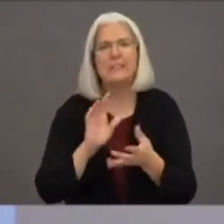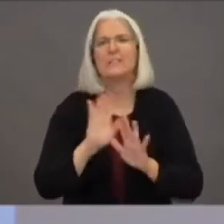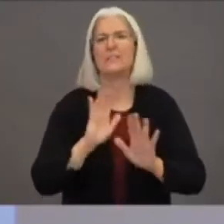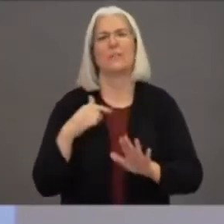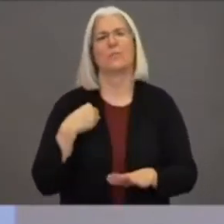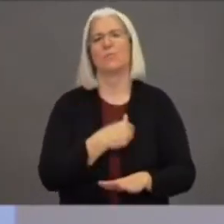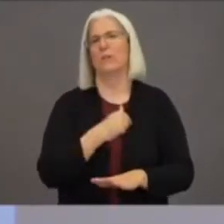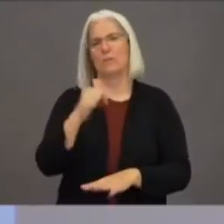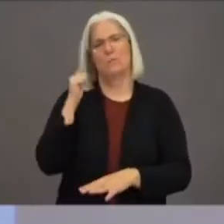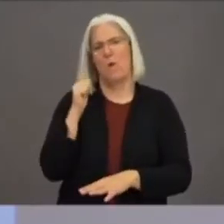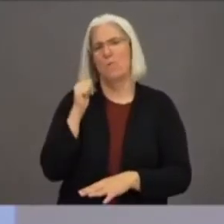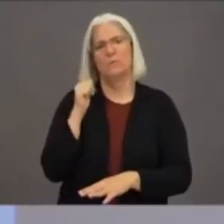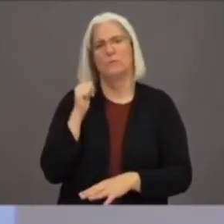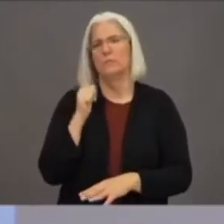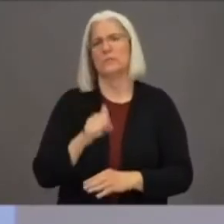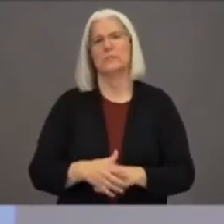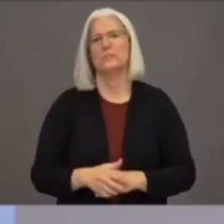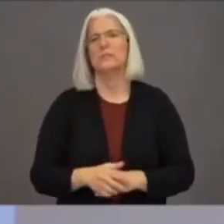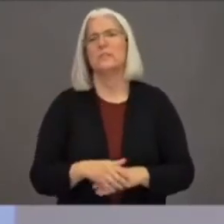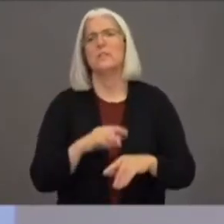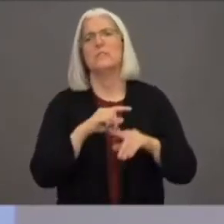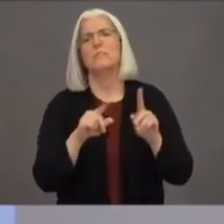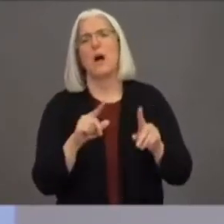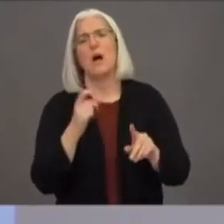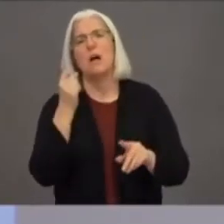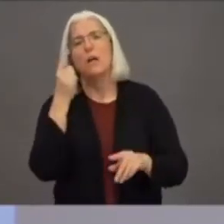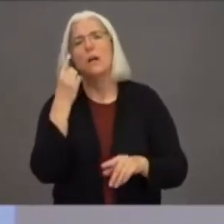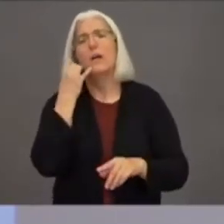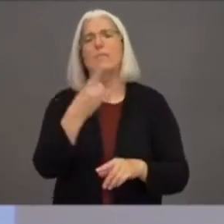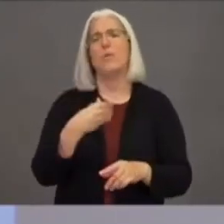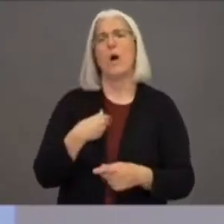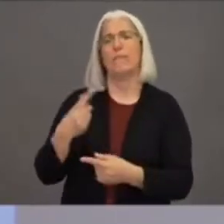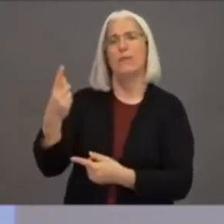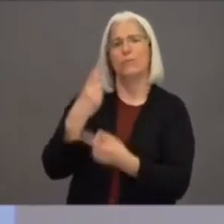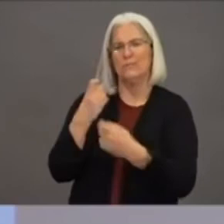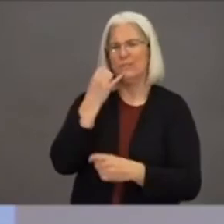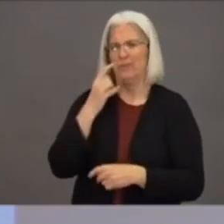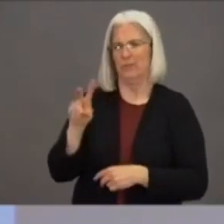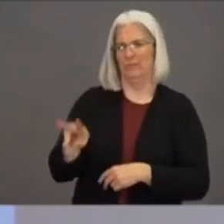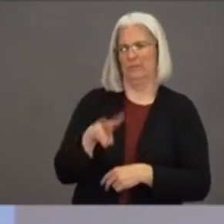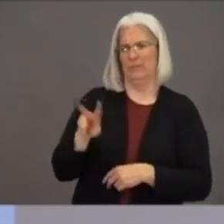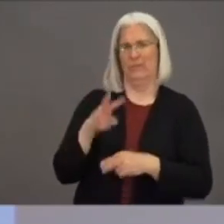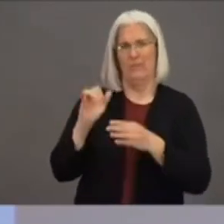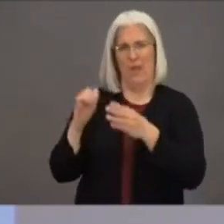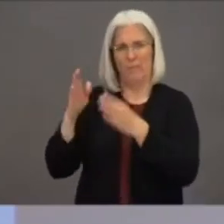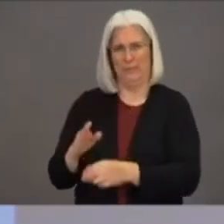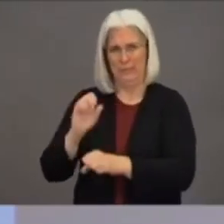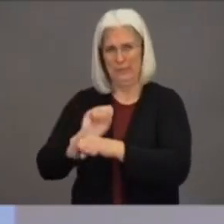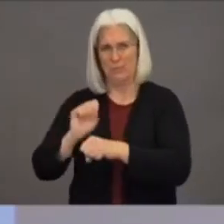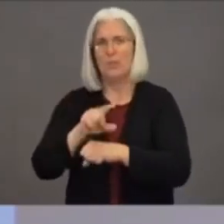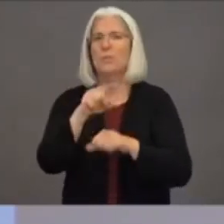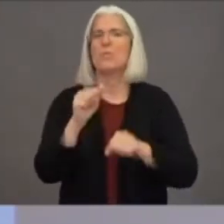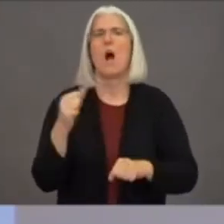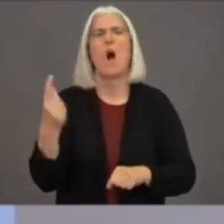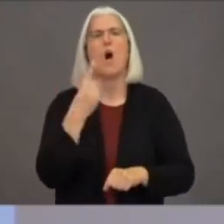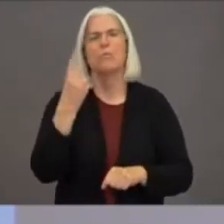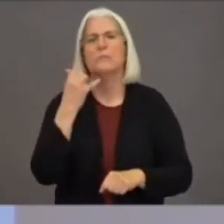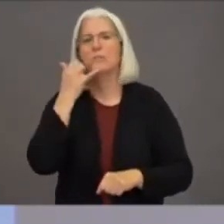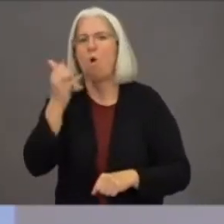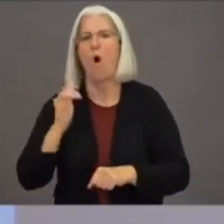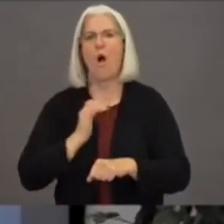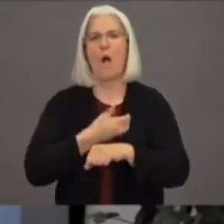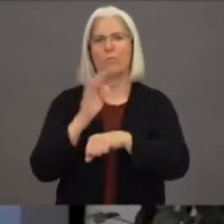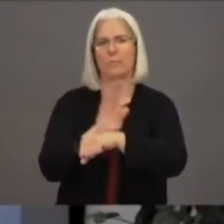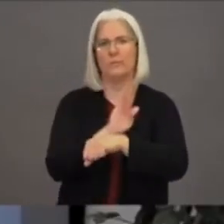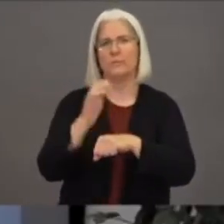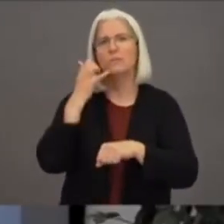to verify their identity. And that phone number again is the 408-961-5500.